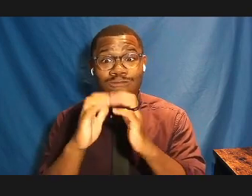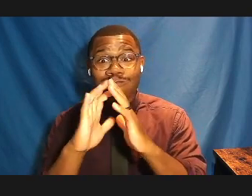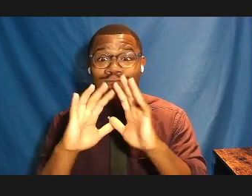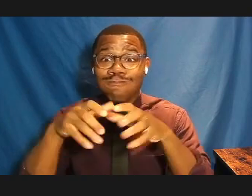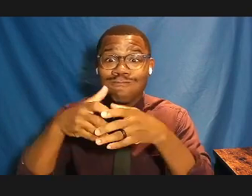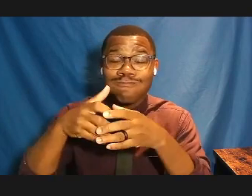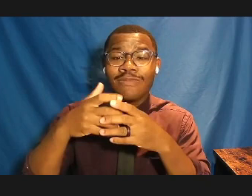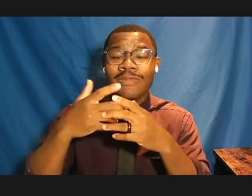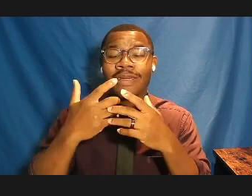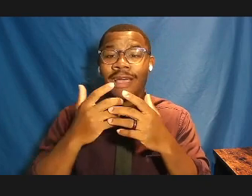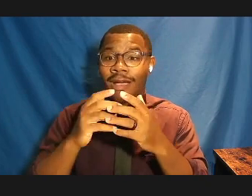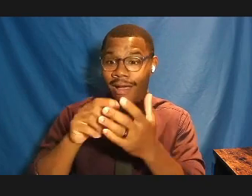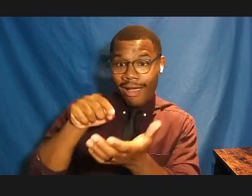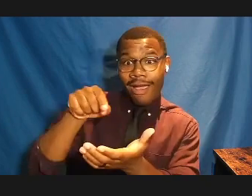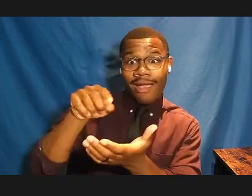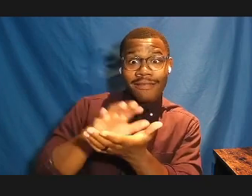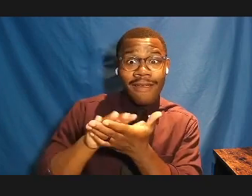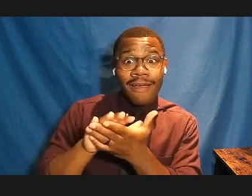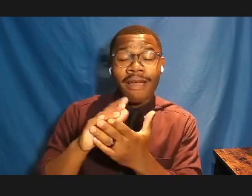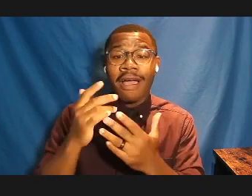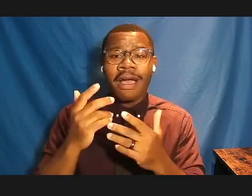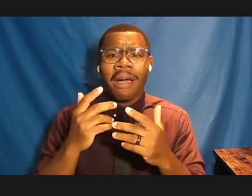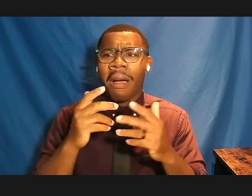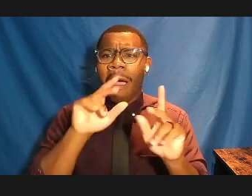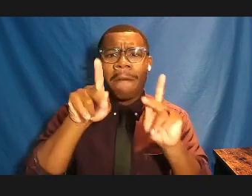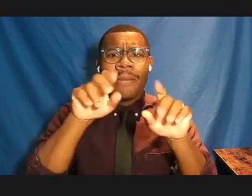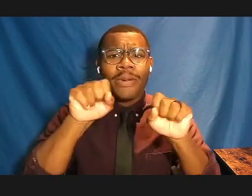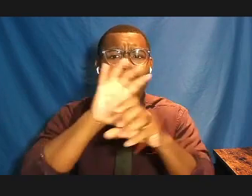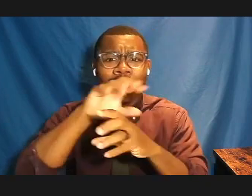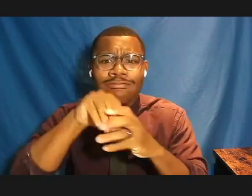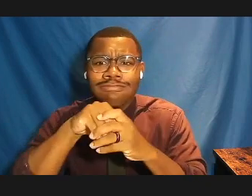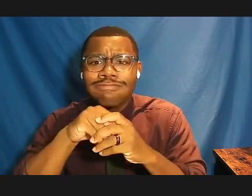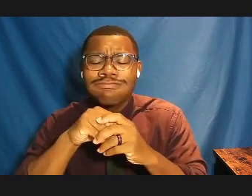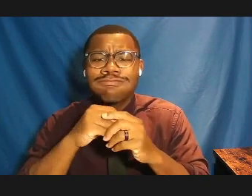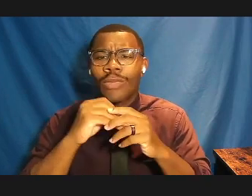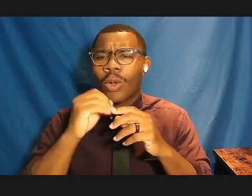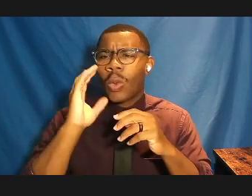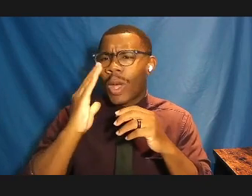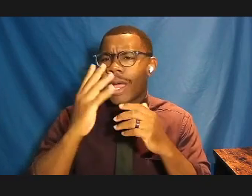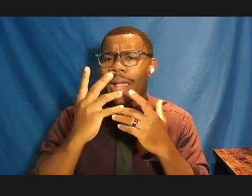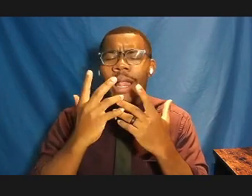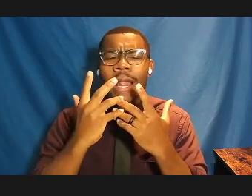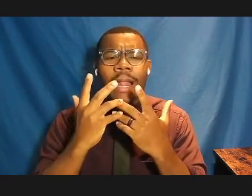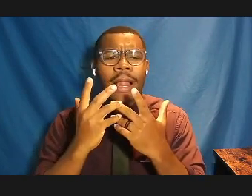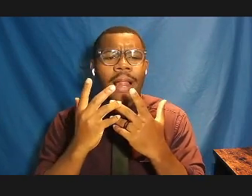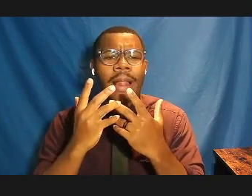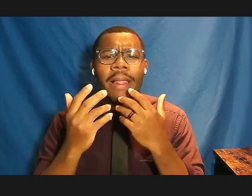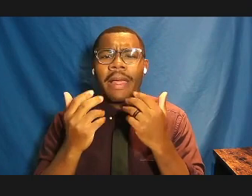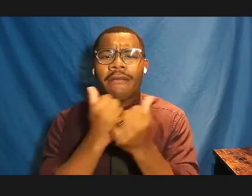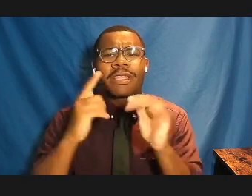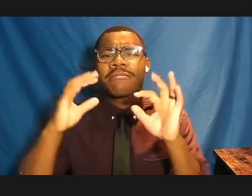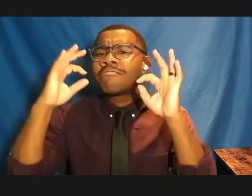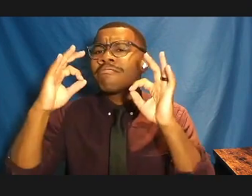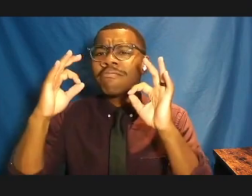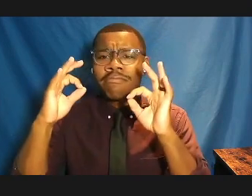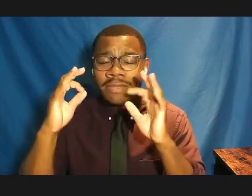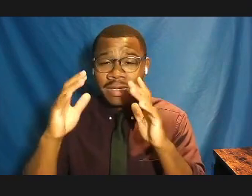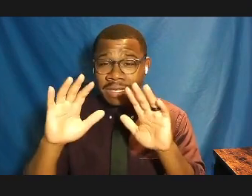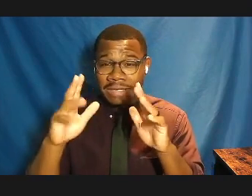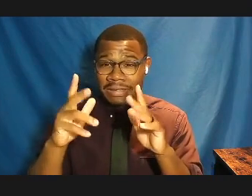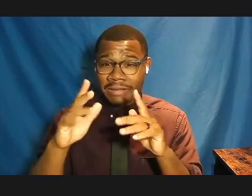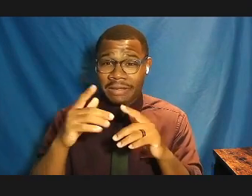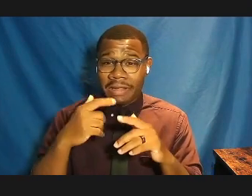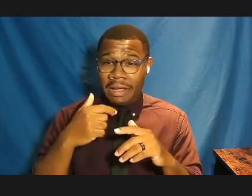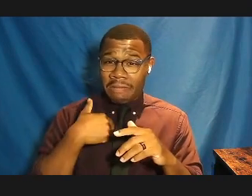everybody's here, and everything's great, and we're going to just move together now and fix everything. But it's like, you know, I'm there, sitting there,